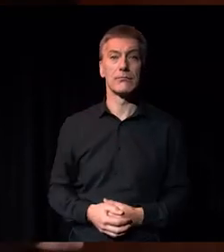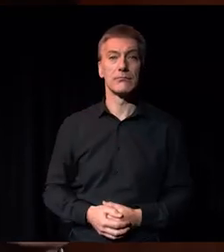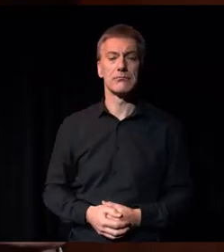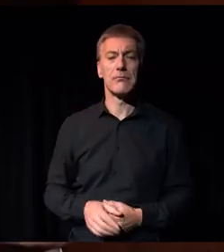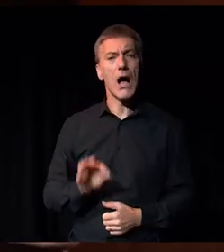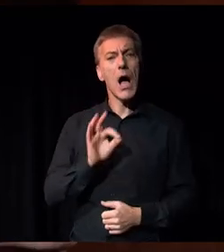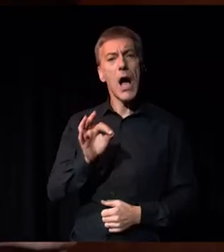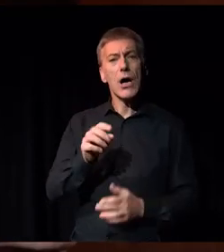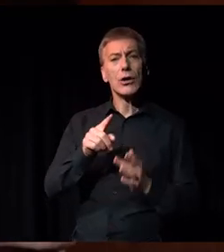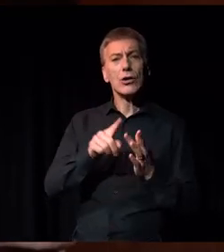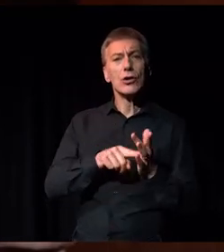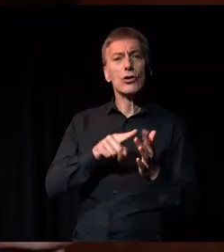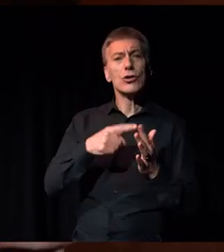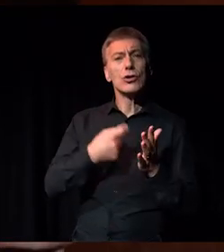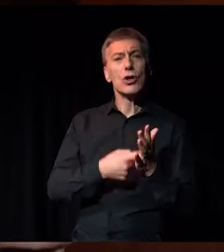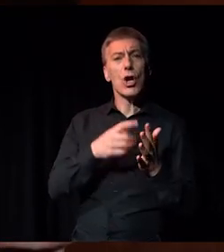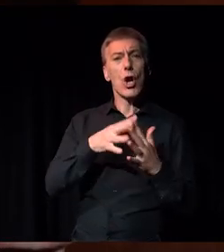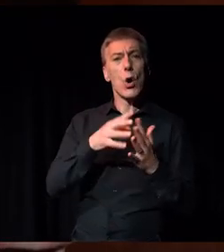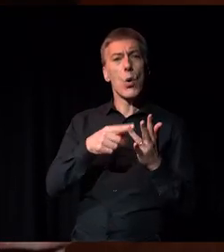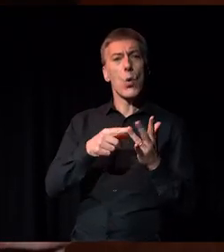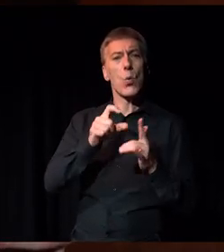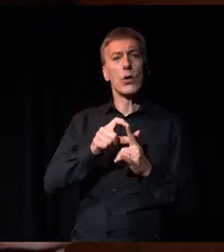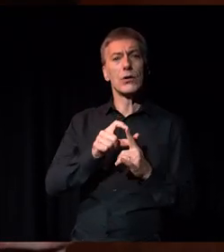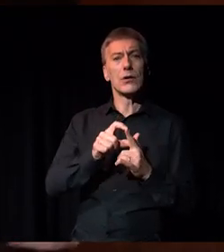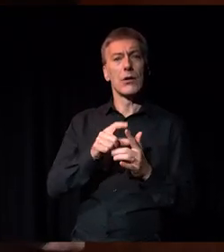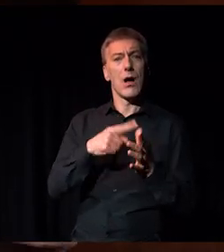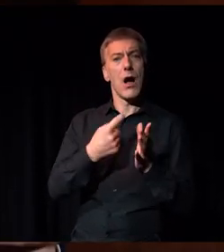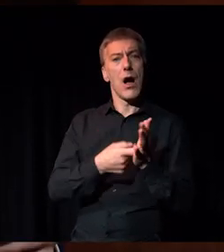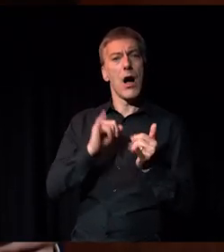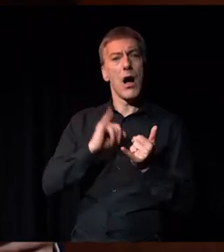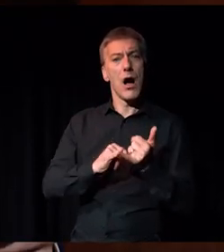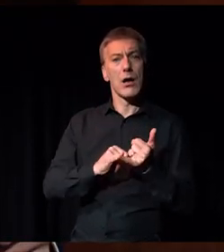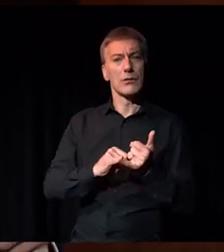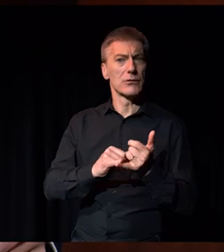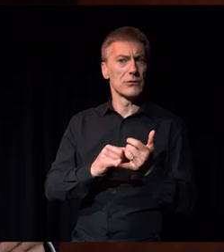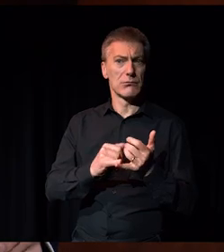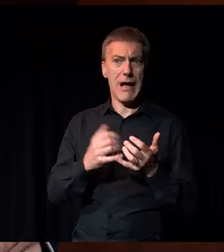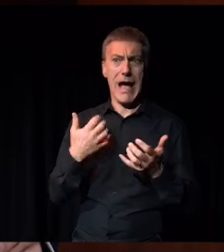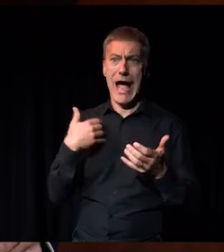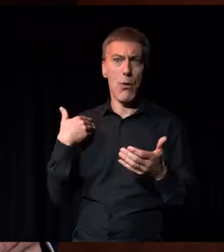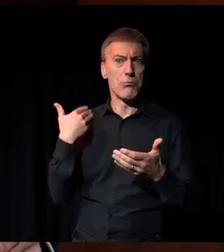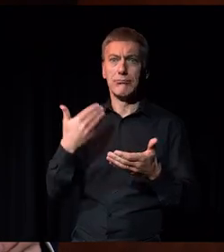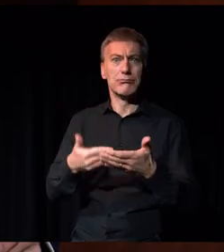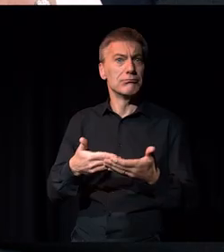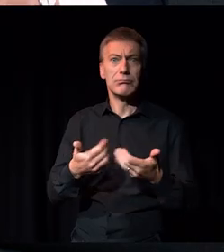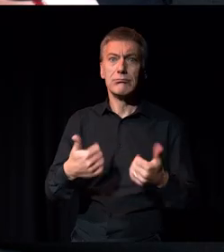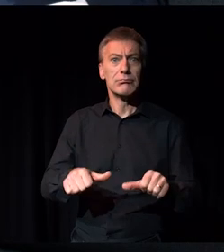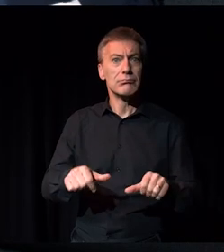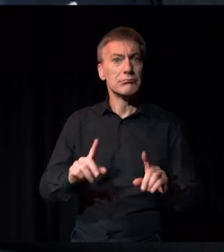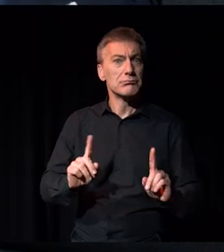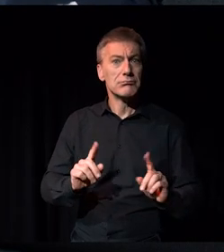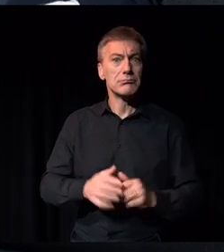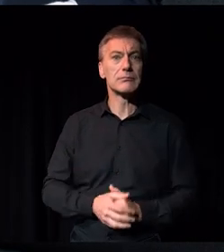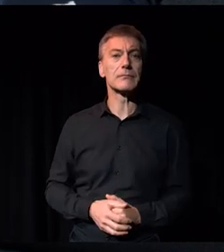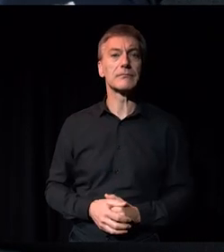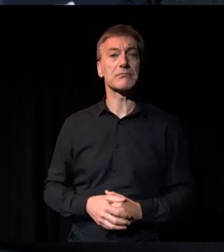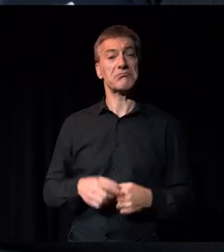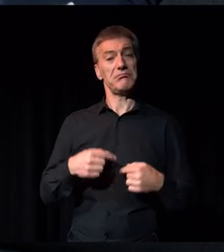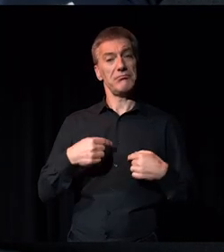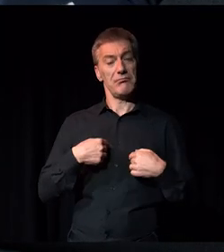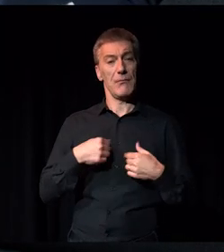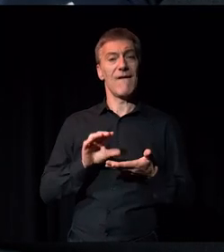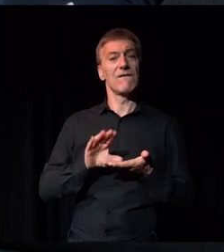Jerwood Arts journey to this point and what's provoked you to be thinking about this subject in the first place? Yes. As a